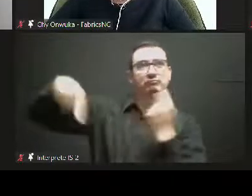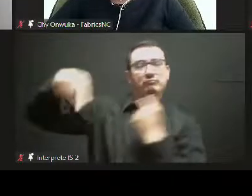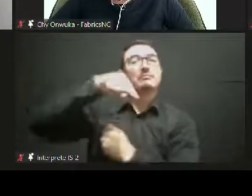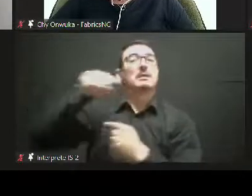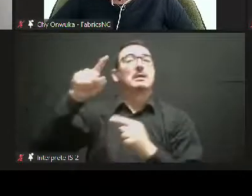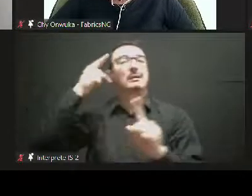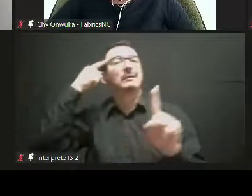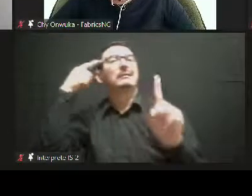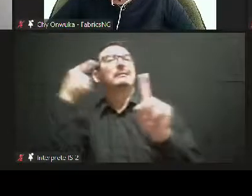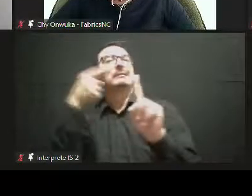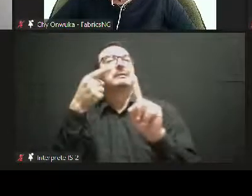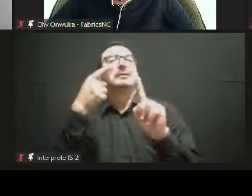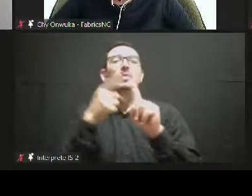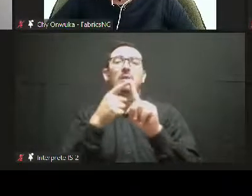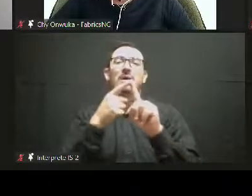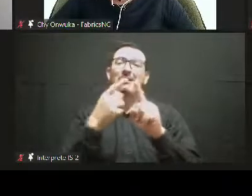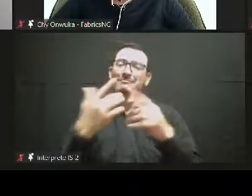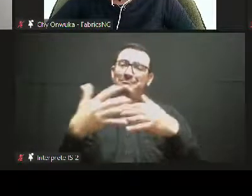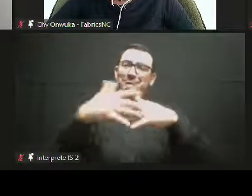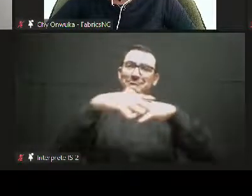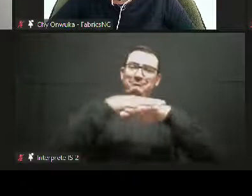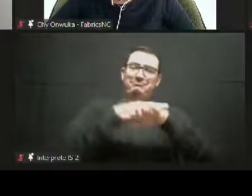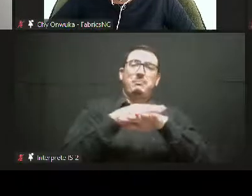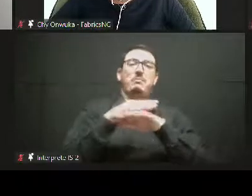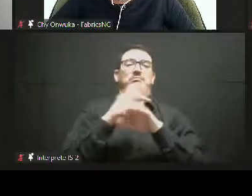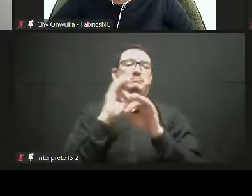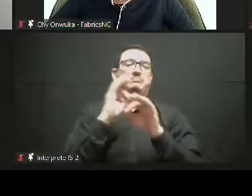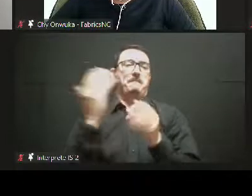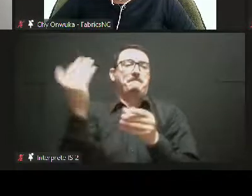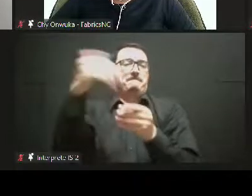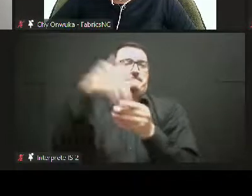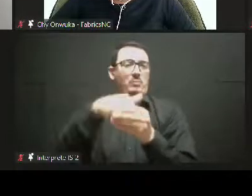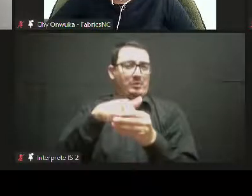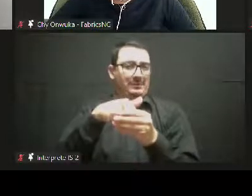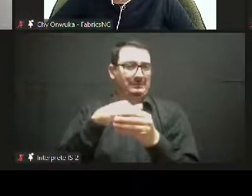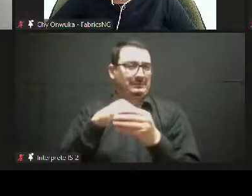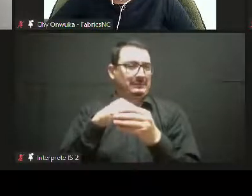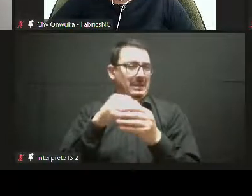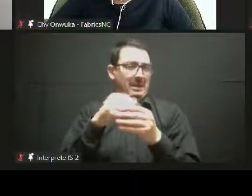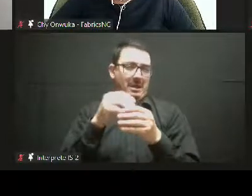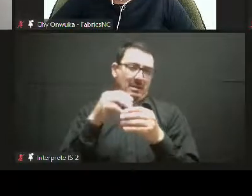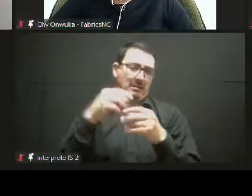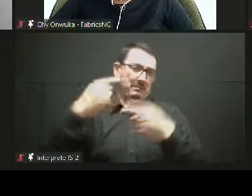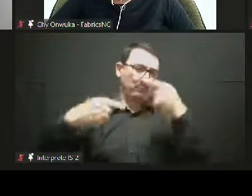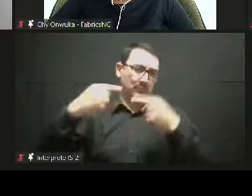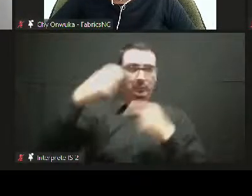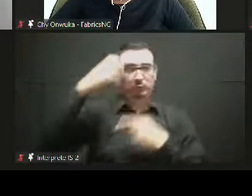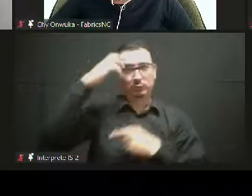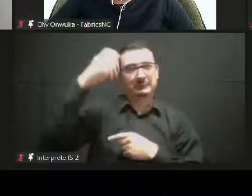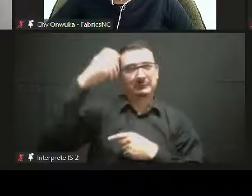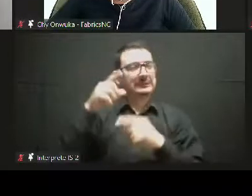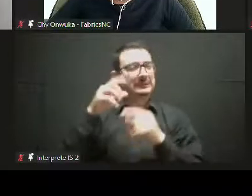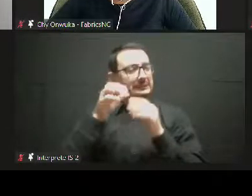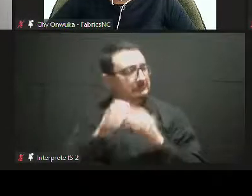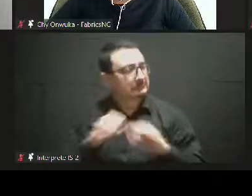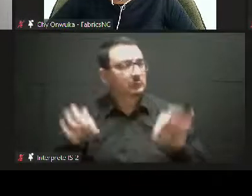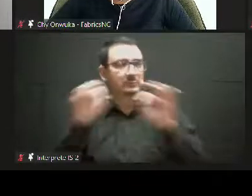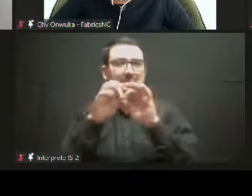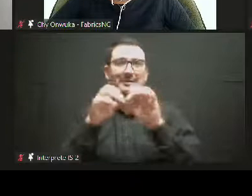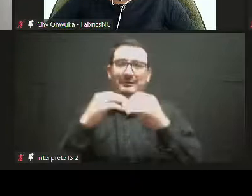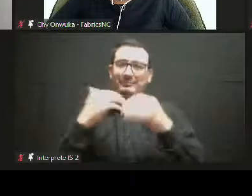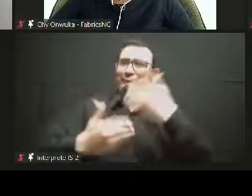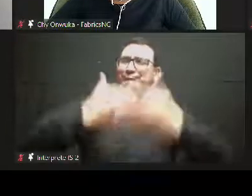So this sort of sectorial dialogue, but also intergovernmental dialogue that we have facilitated as commission,